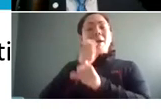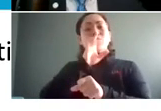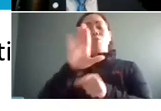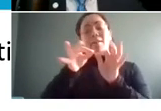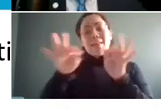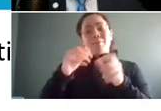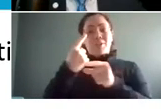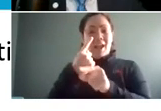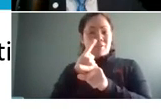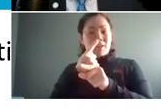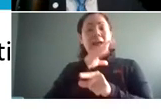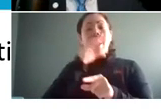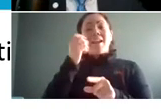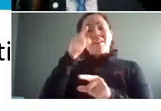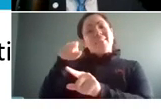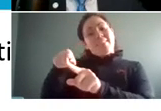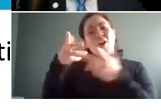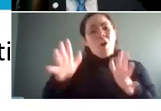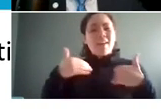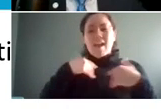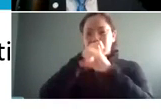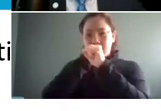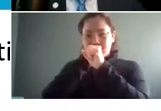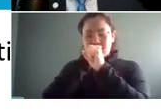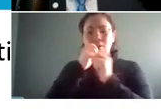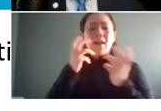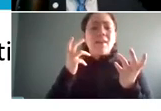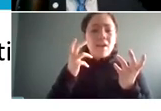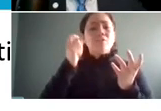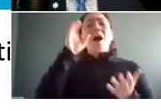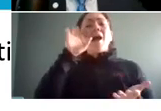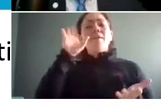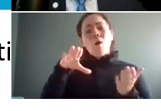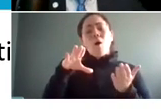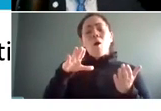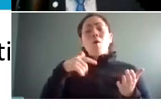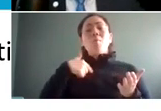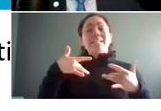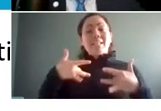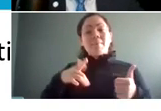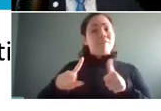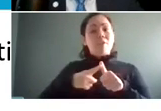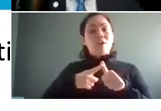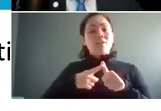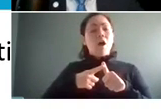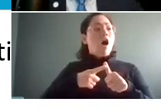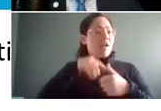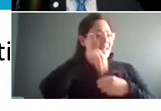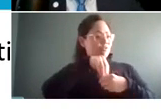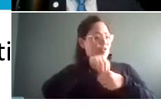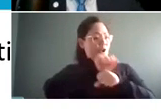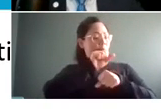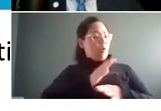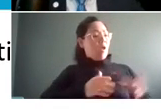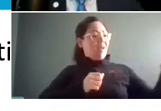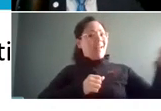also maintain confidentiality with your employees so we know that our first go-to is to use an internal employee who is